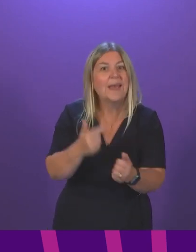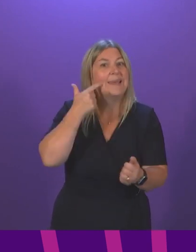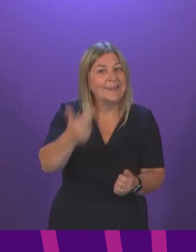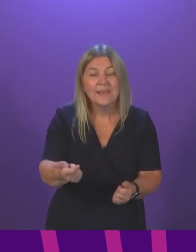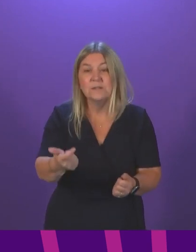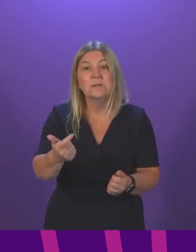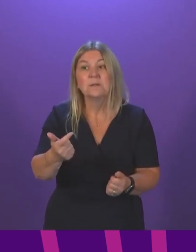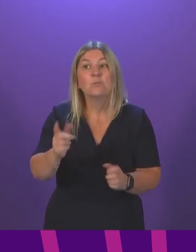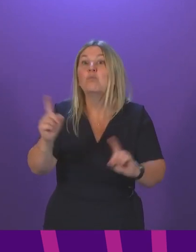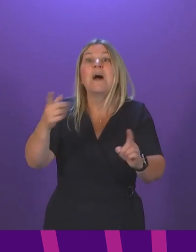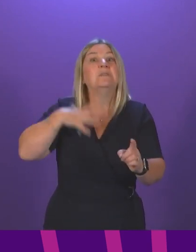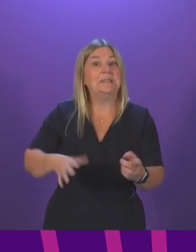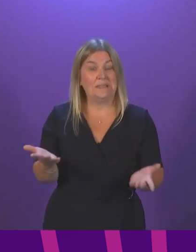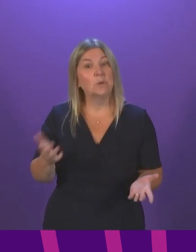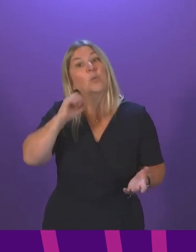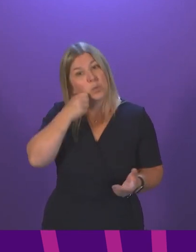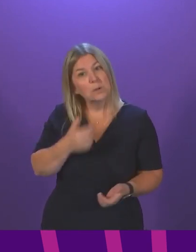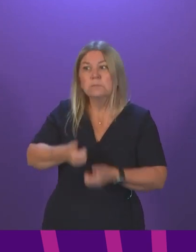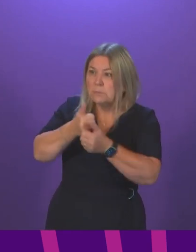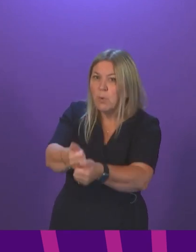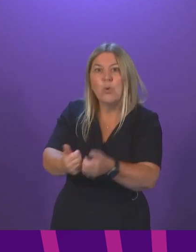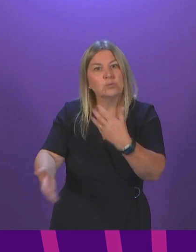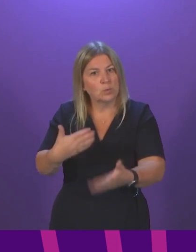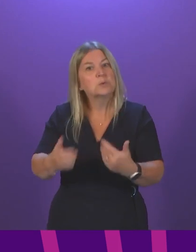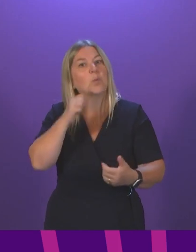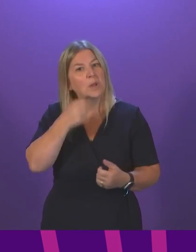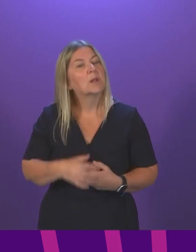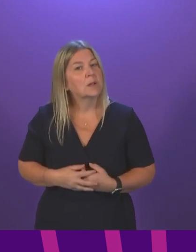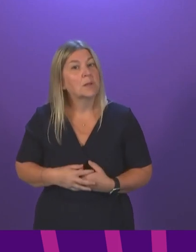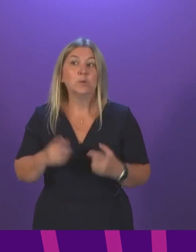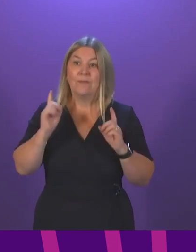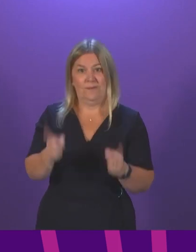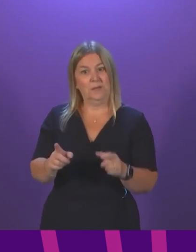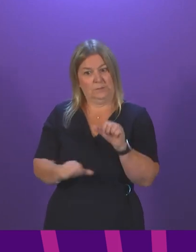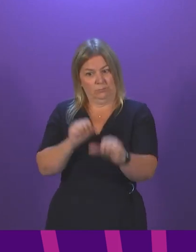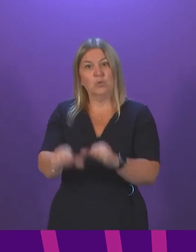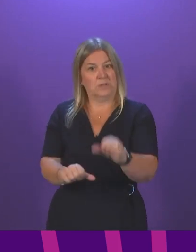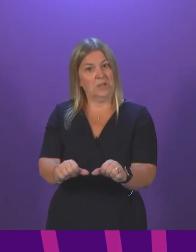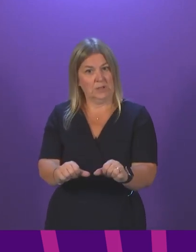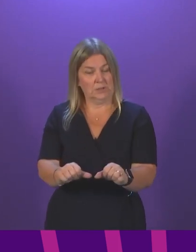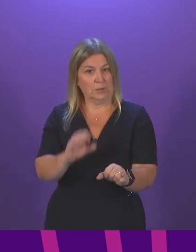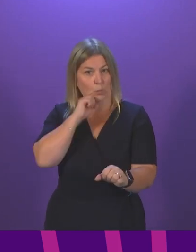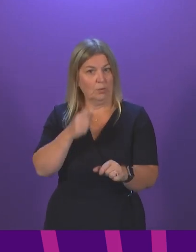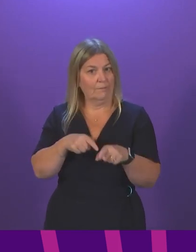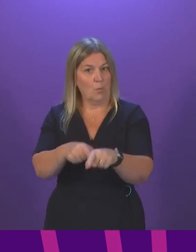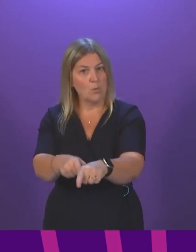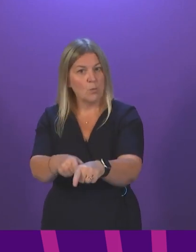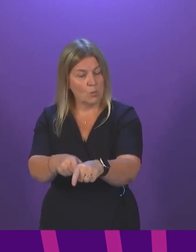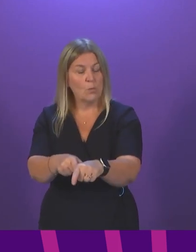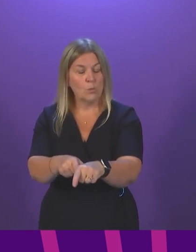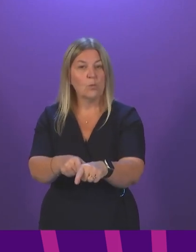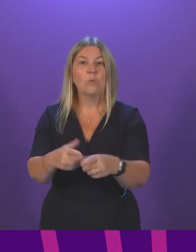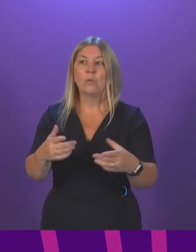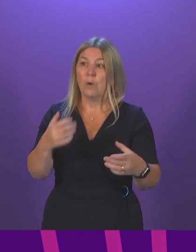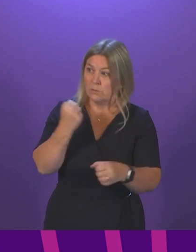long as it takes. So these are the steps that we are taking. We will continue to take these steps as